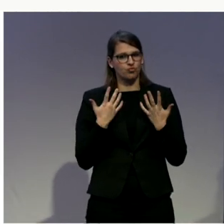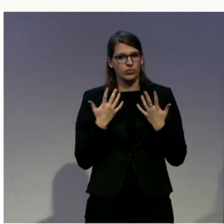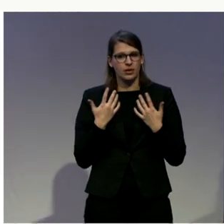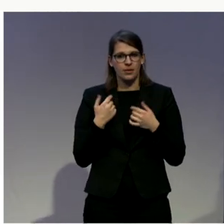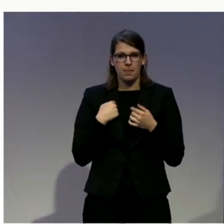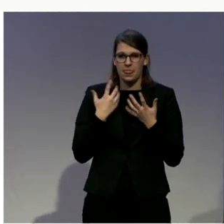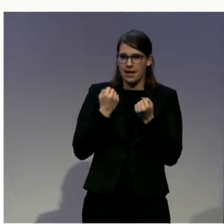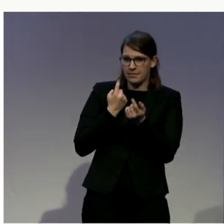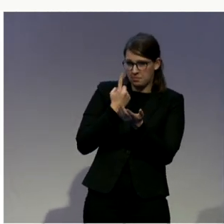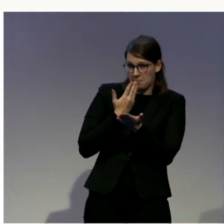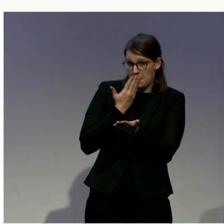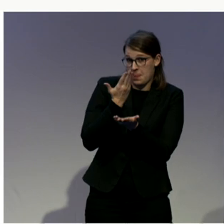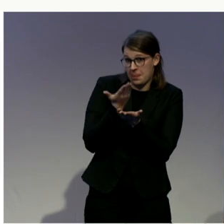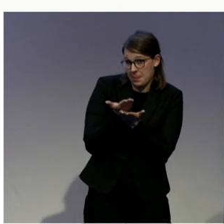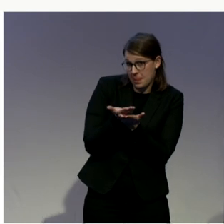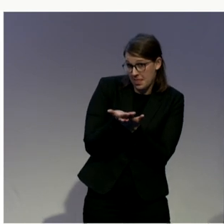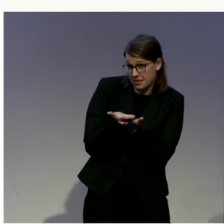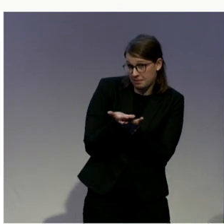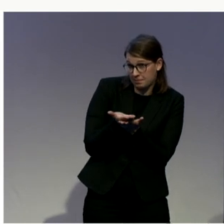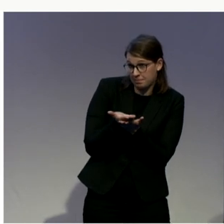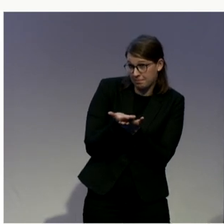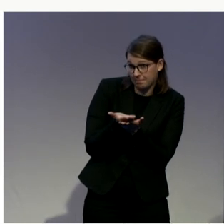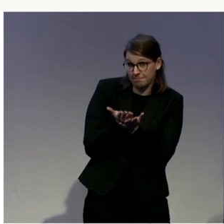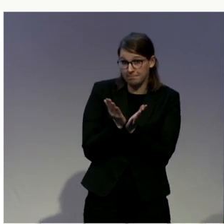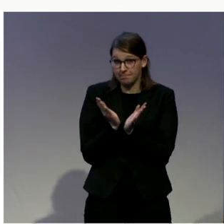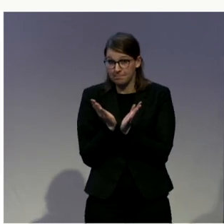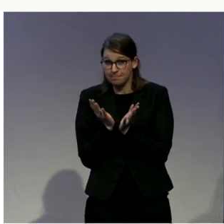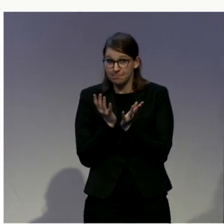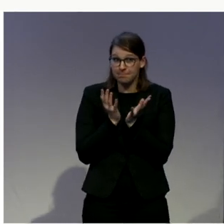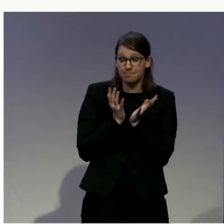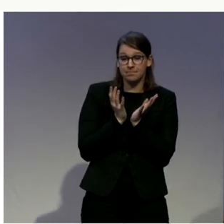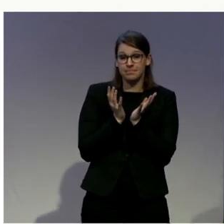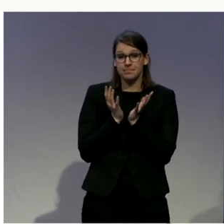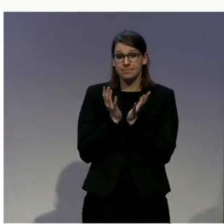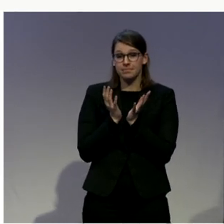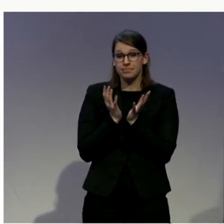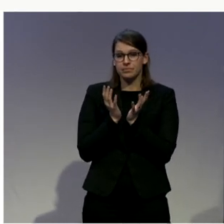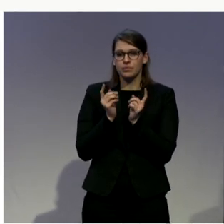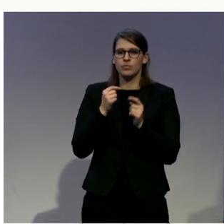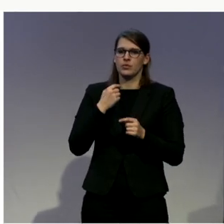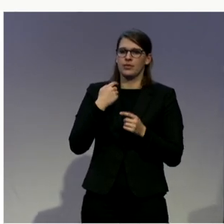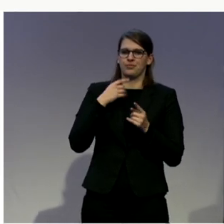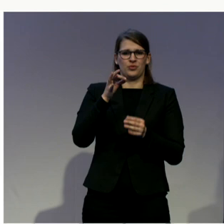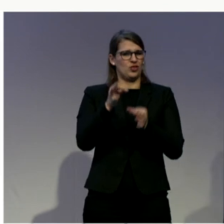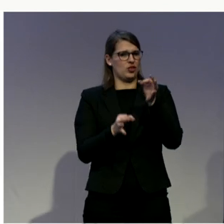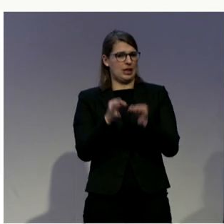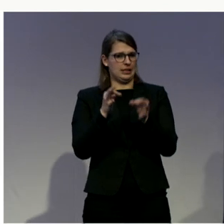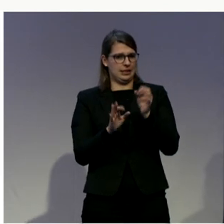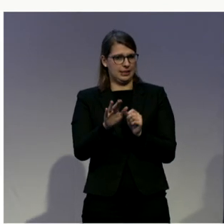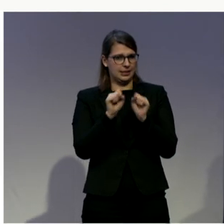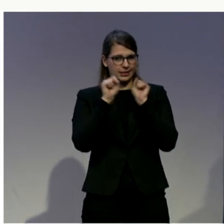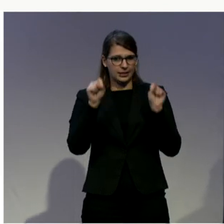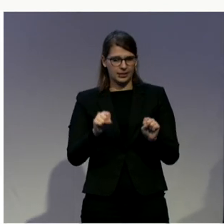facilitate access to justice of persons with intellectual and development disabilities